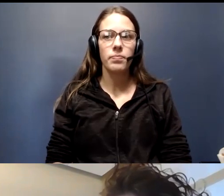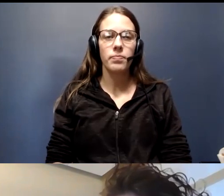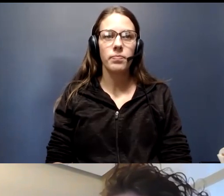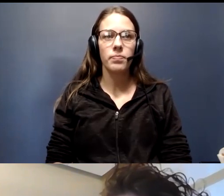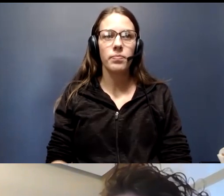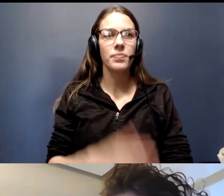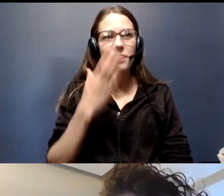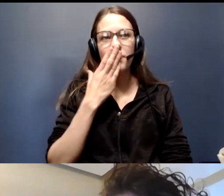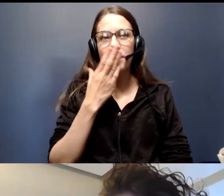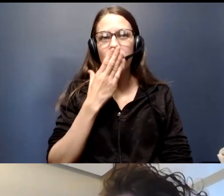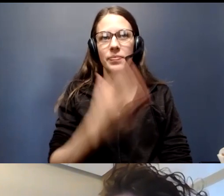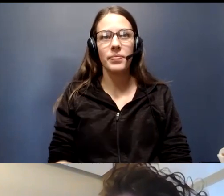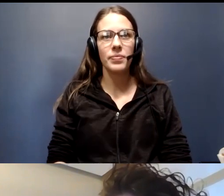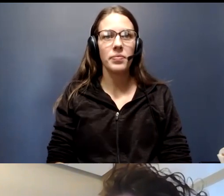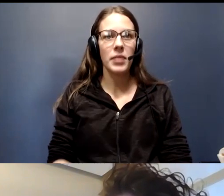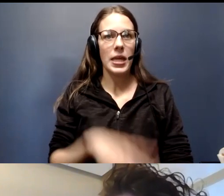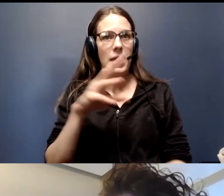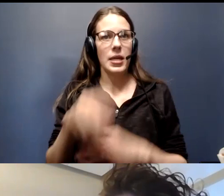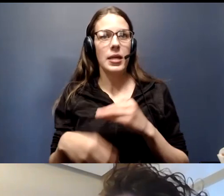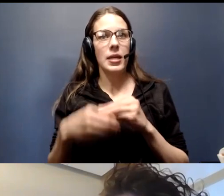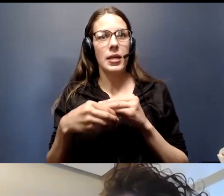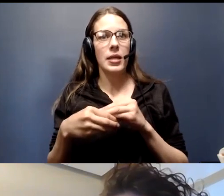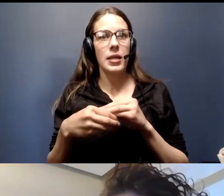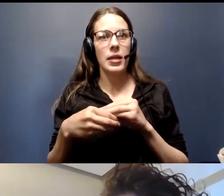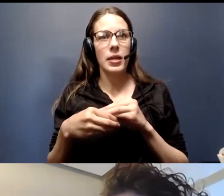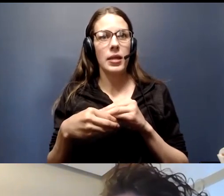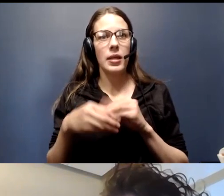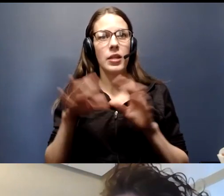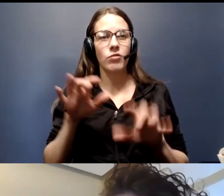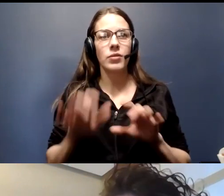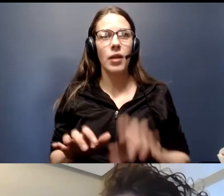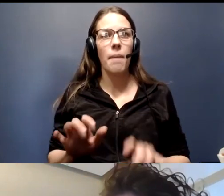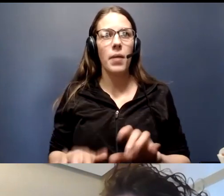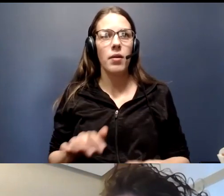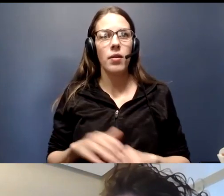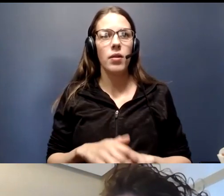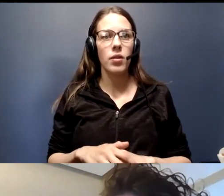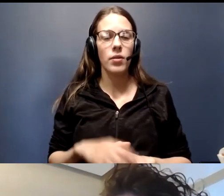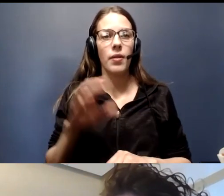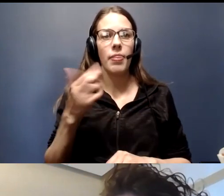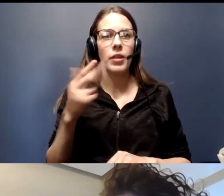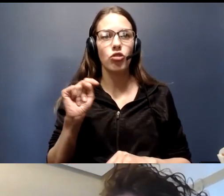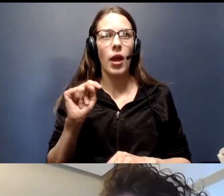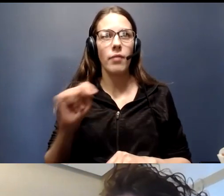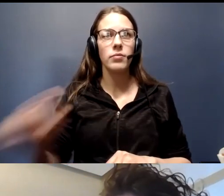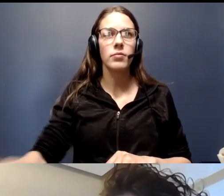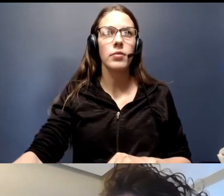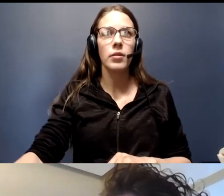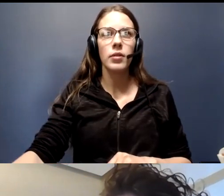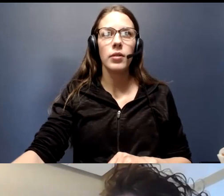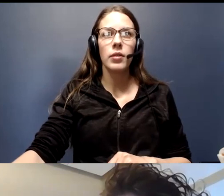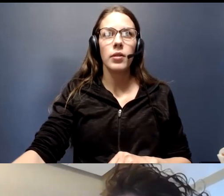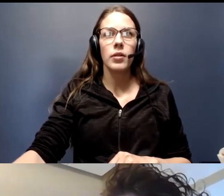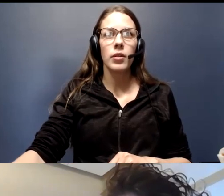Thank you. If there's any additional questions, we ask you to type them off, type them into the chat, and can you just give a